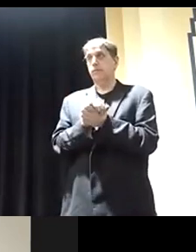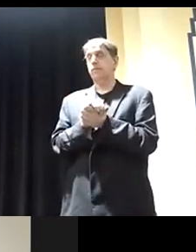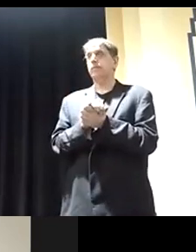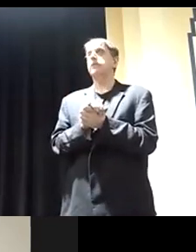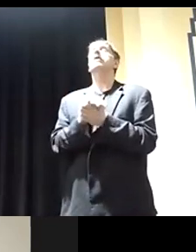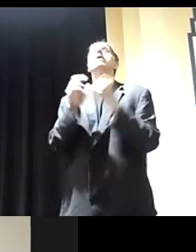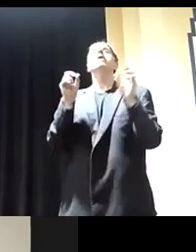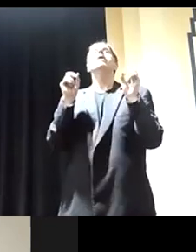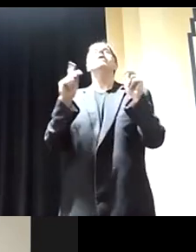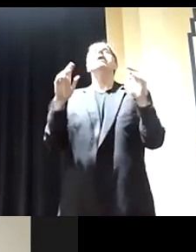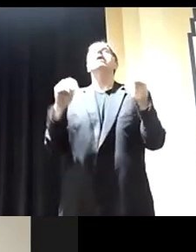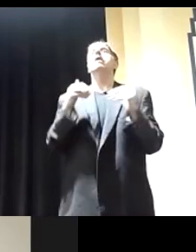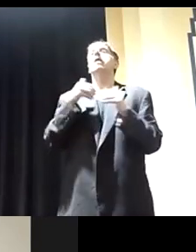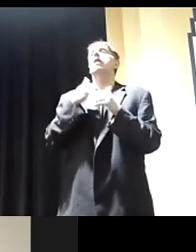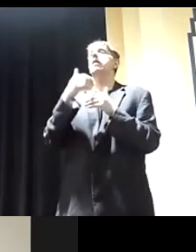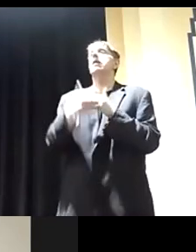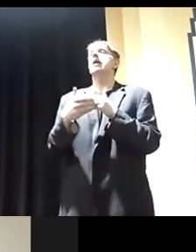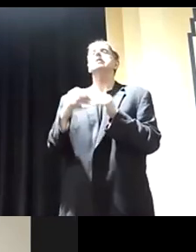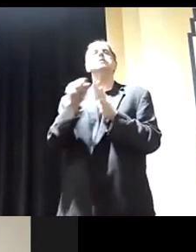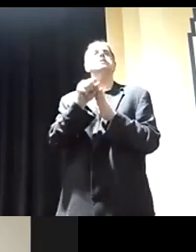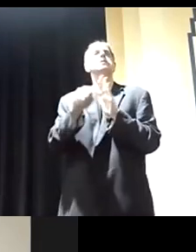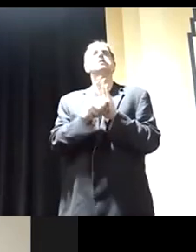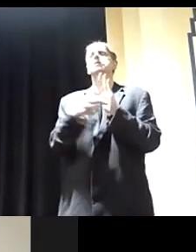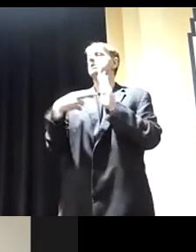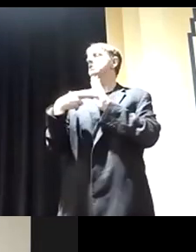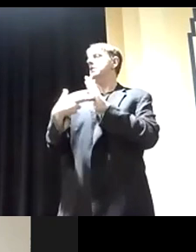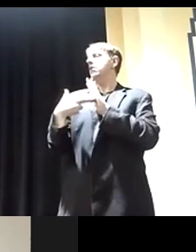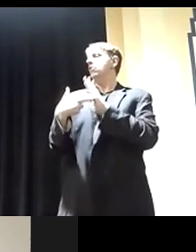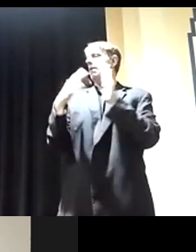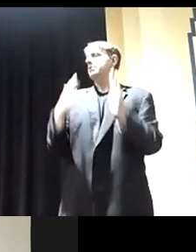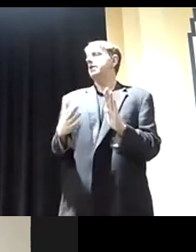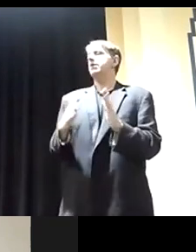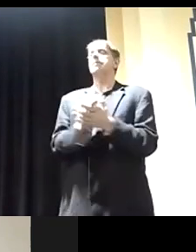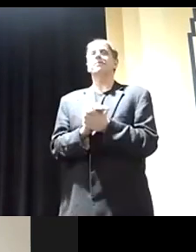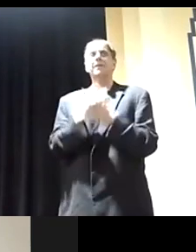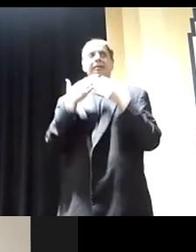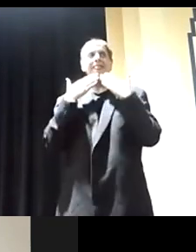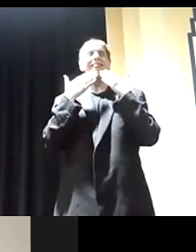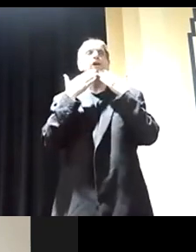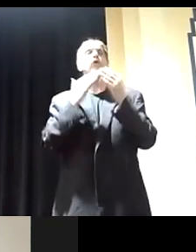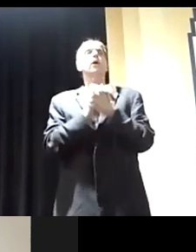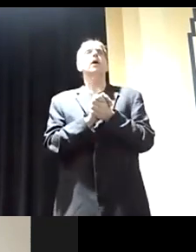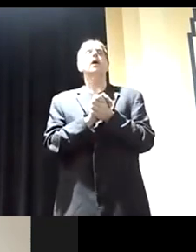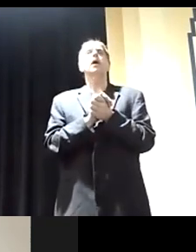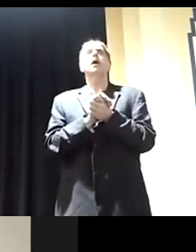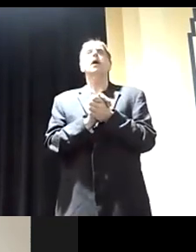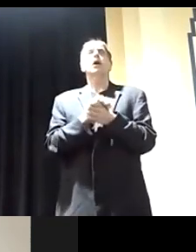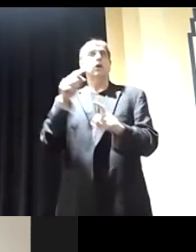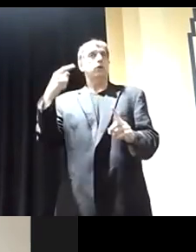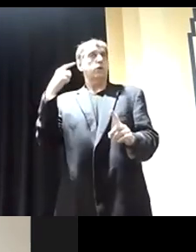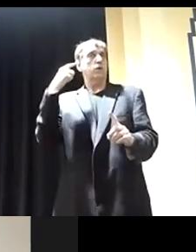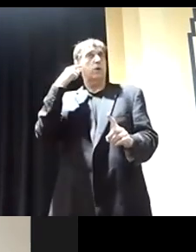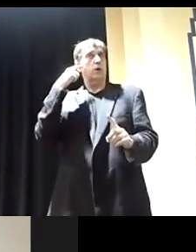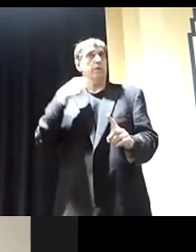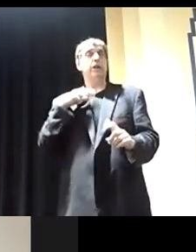All right. The next one is state rep. Oh, thank you. Um, you've, you've heard me now. This will be my